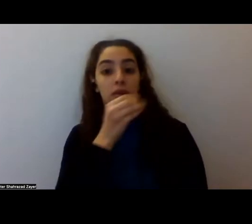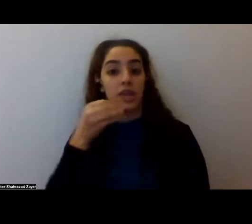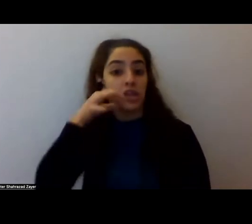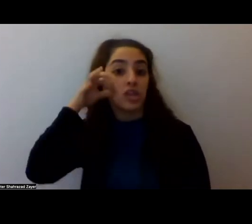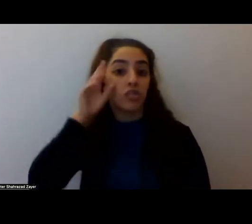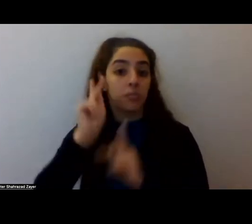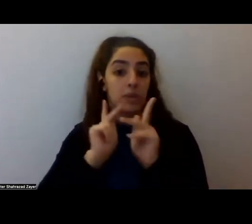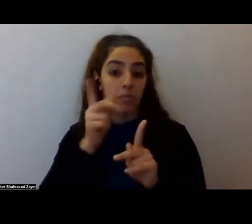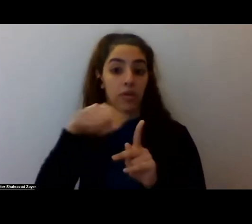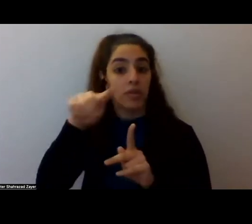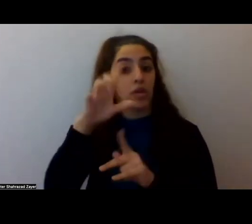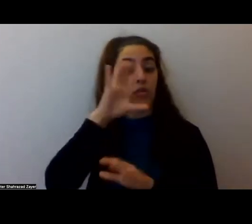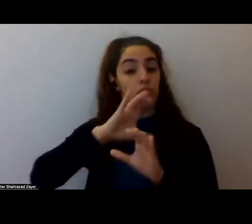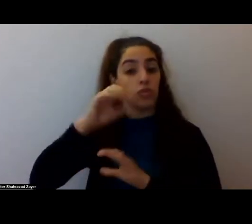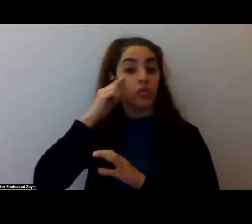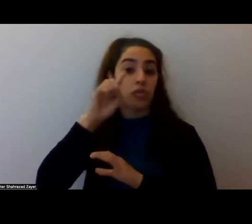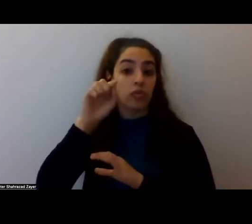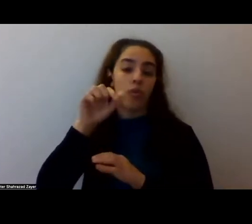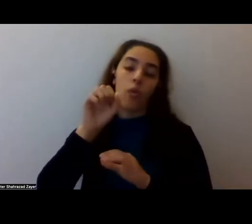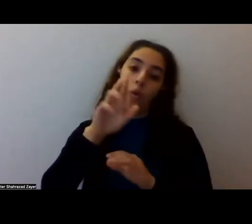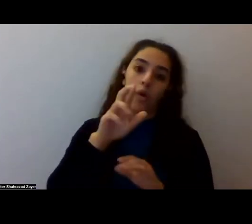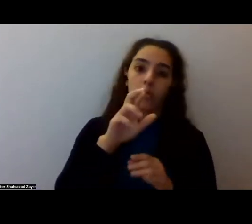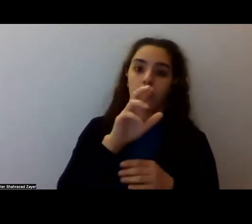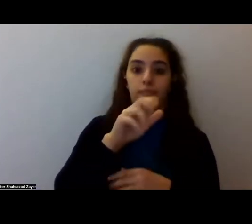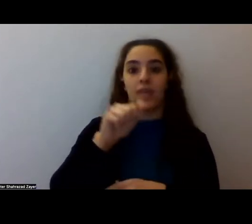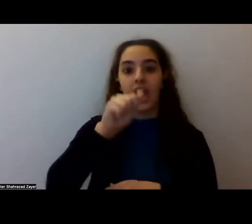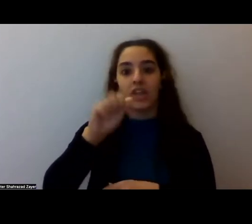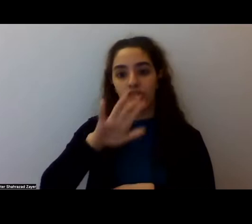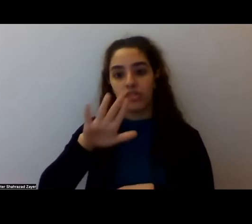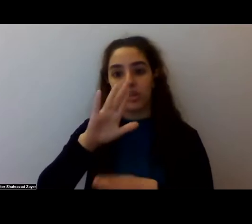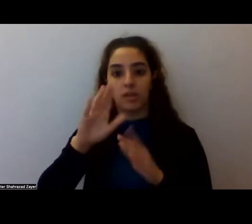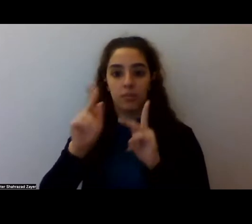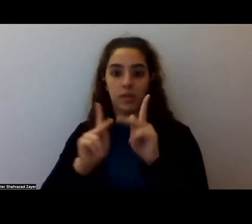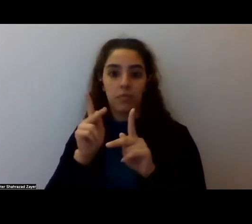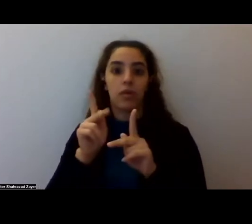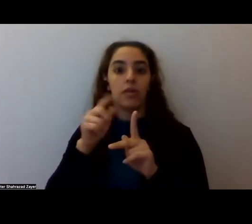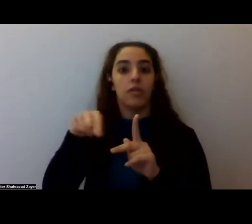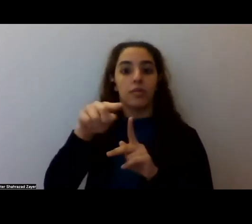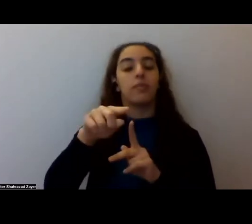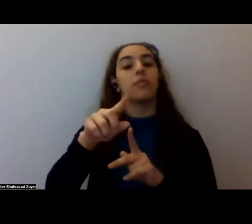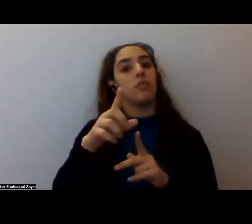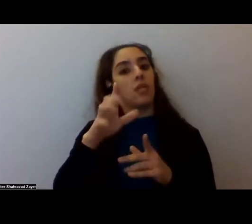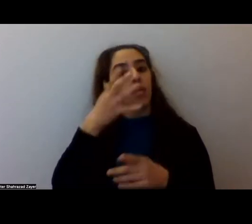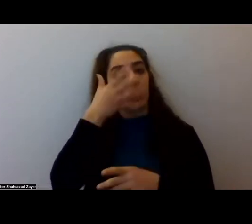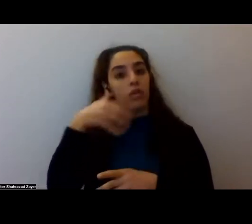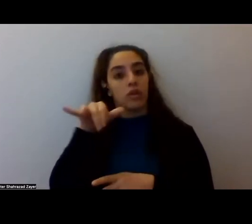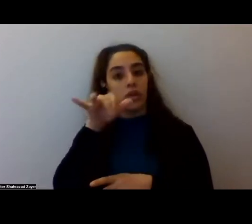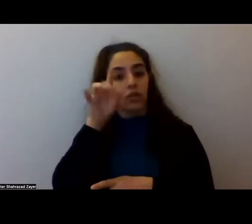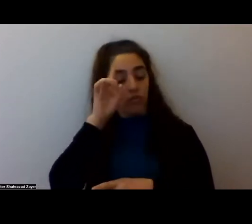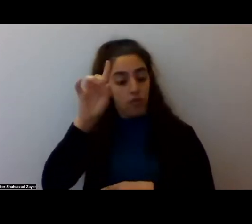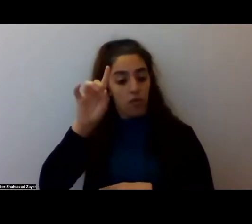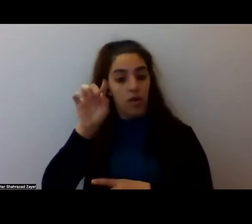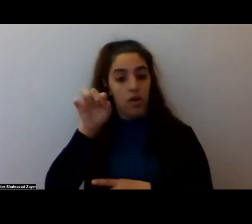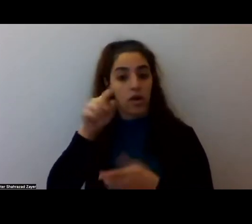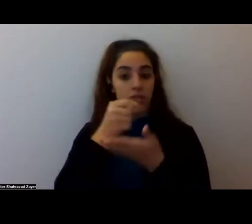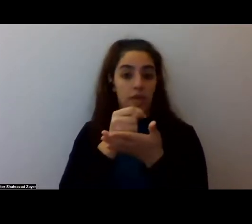for, or, or Asian oriented people, um, who are looking for a therapist, um, with psychedelics don't have